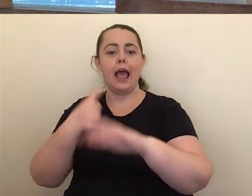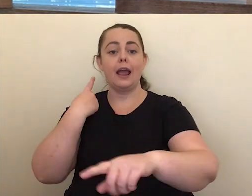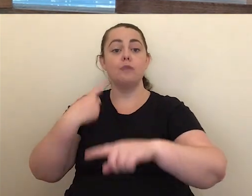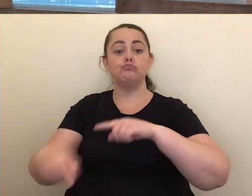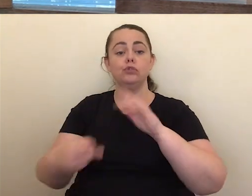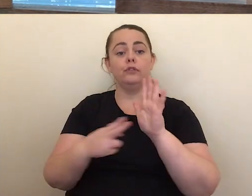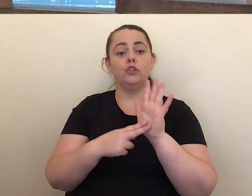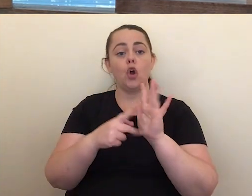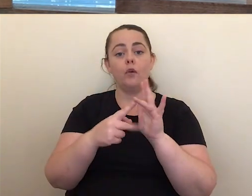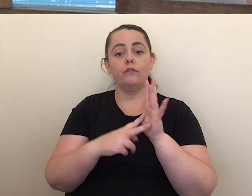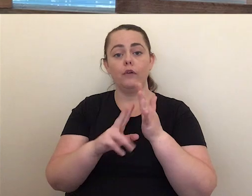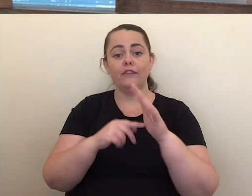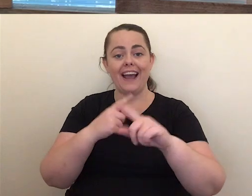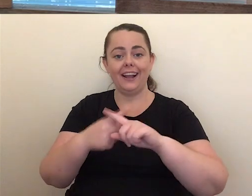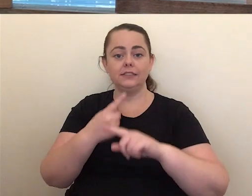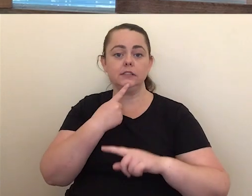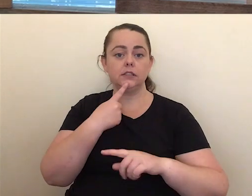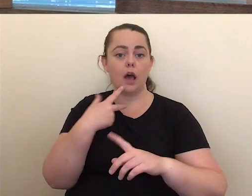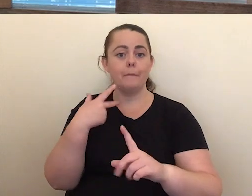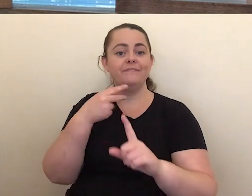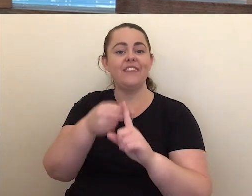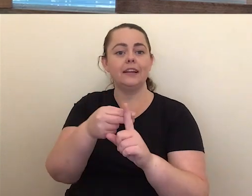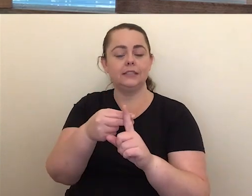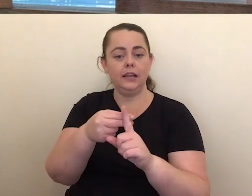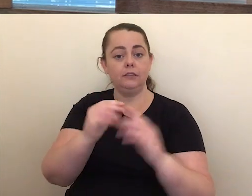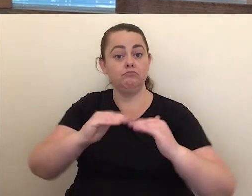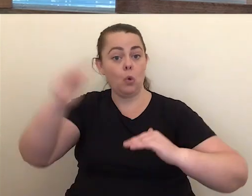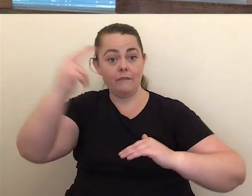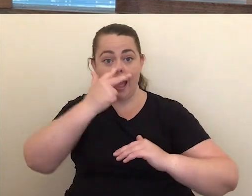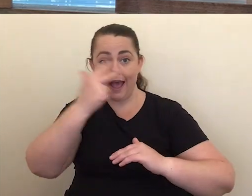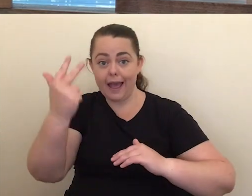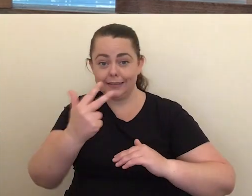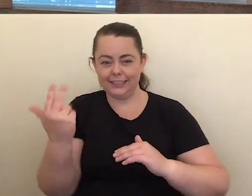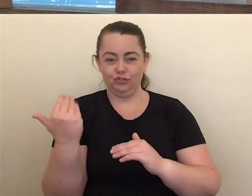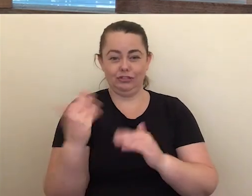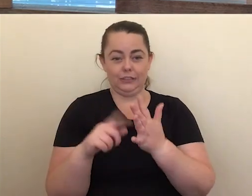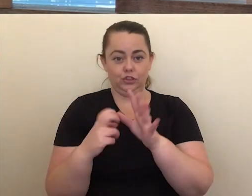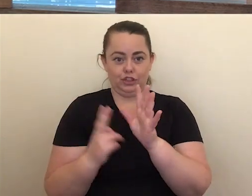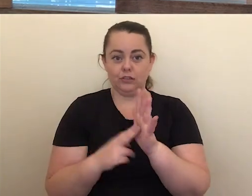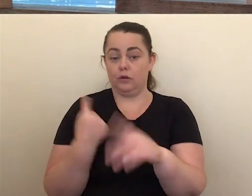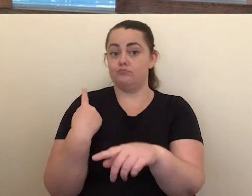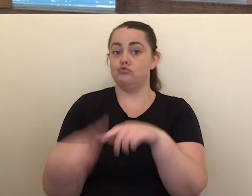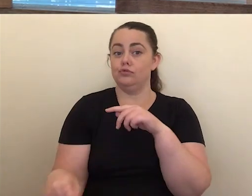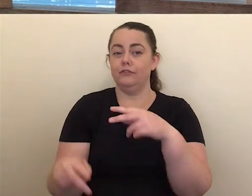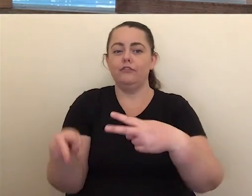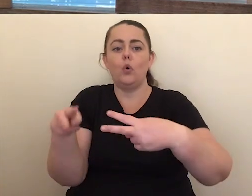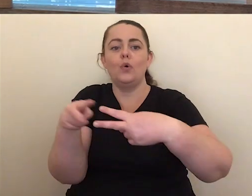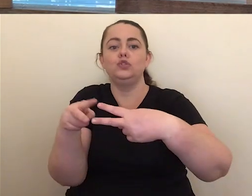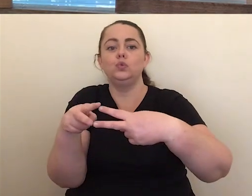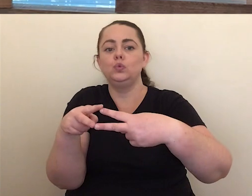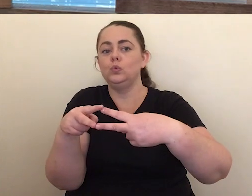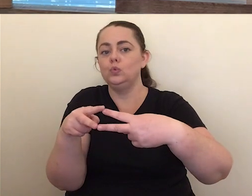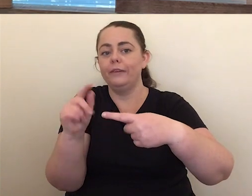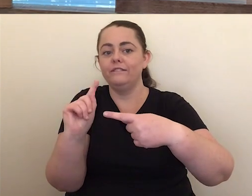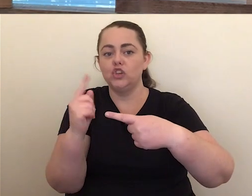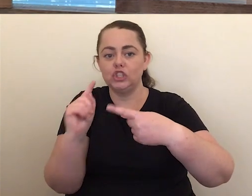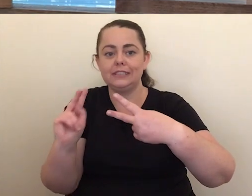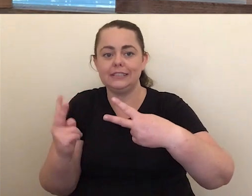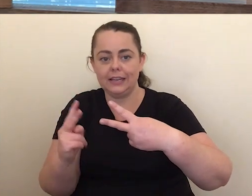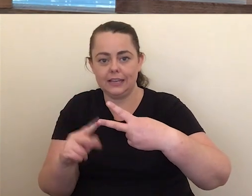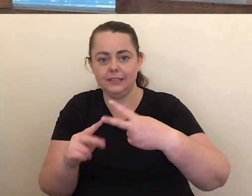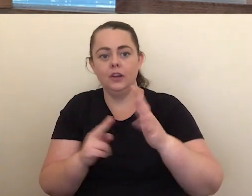just recently, 2022, for use in people aged 18 years and over. So you need two doses of Novavax